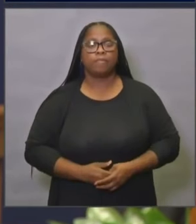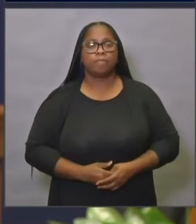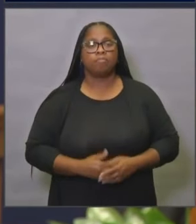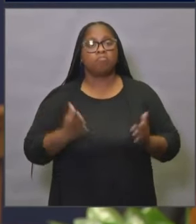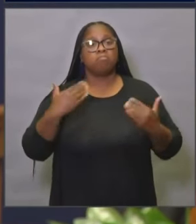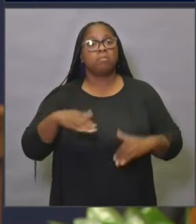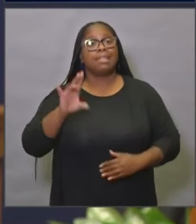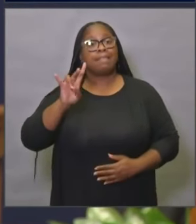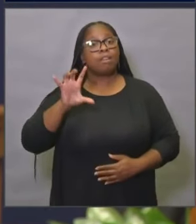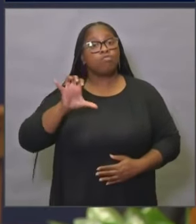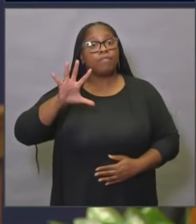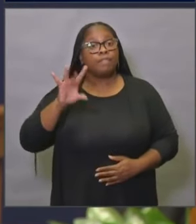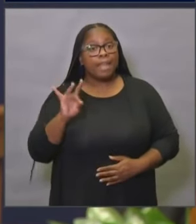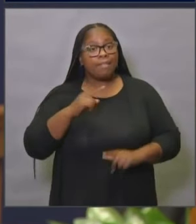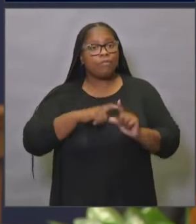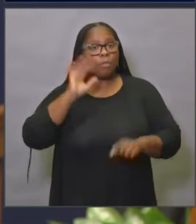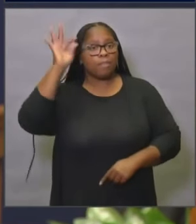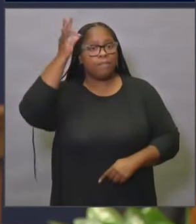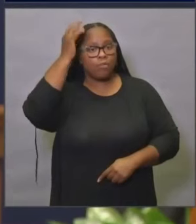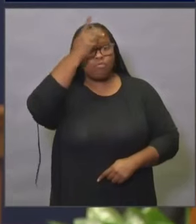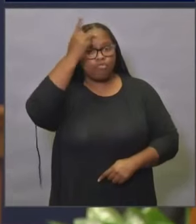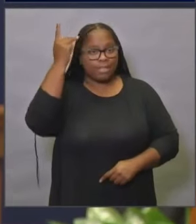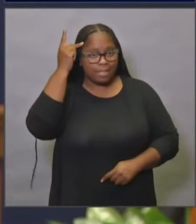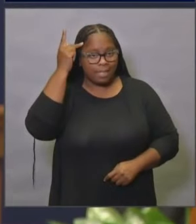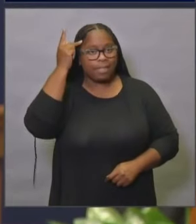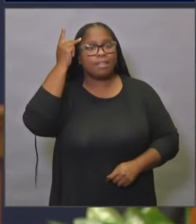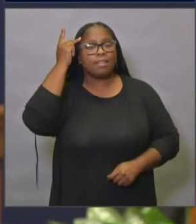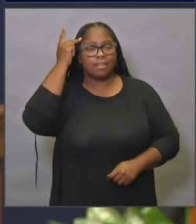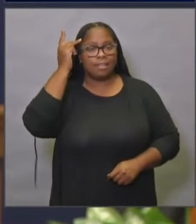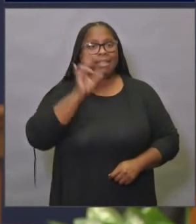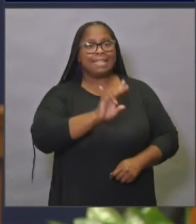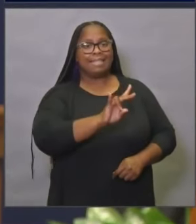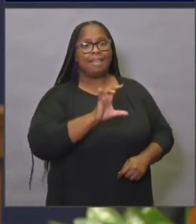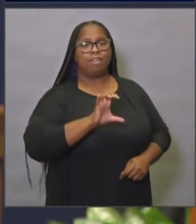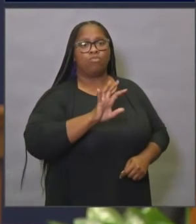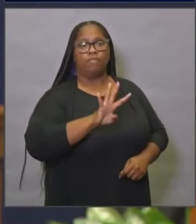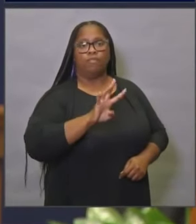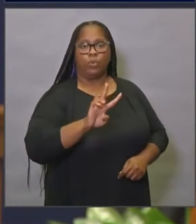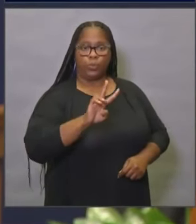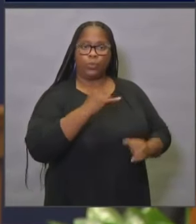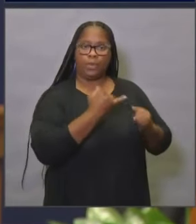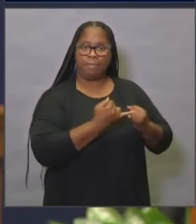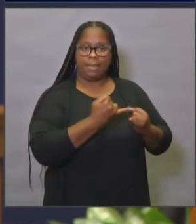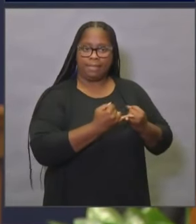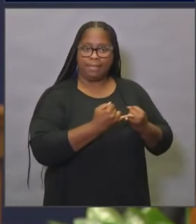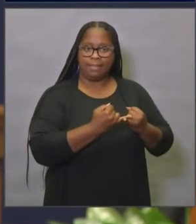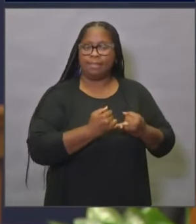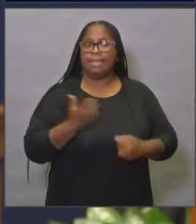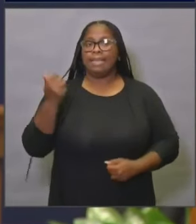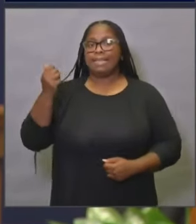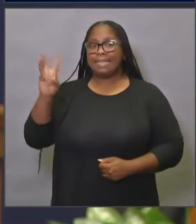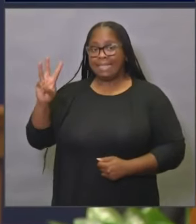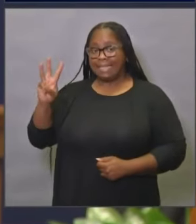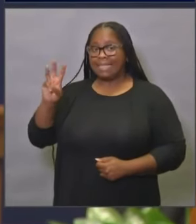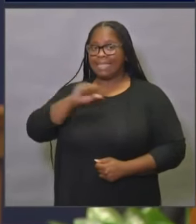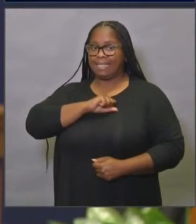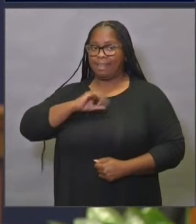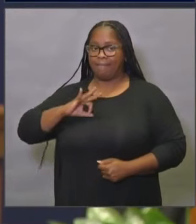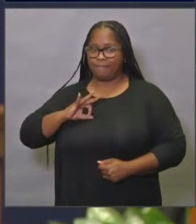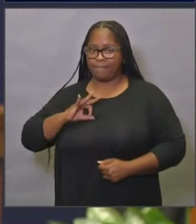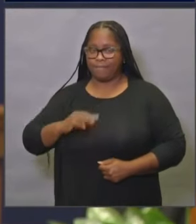And 758 cases in federal prisons facilities, 742 among people who incarcerated, and 16 among staff.